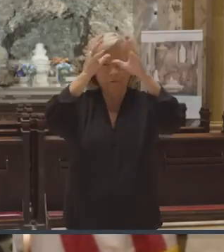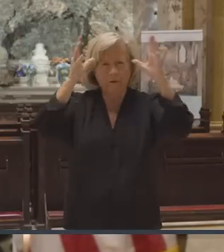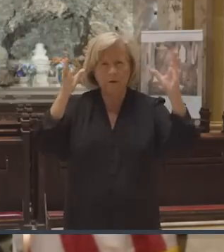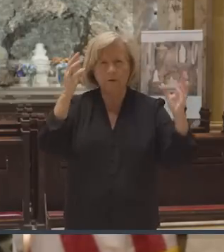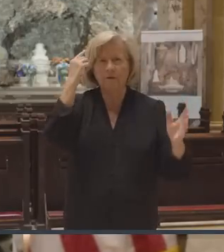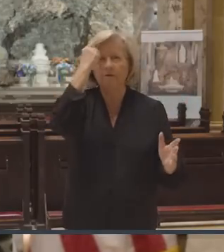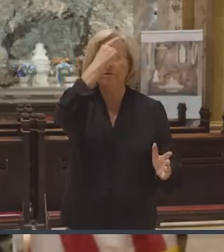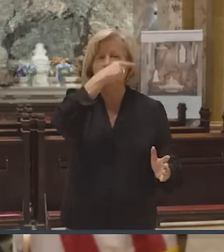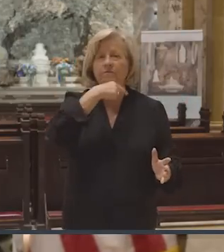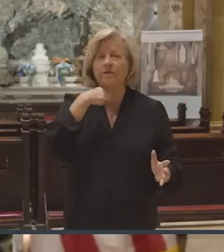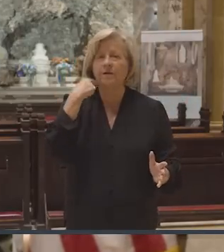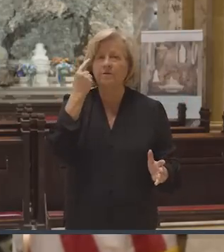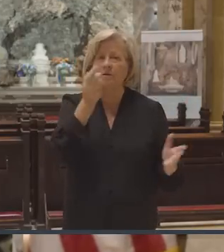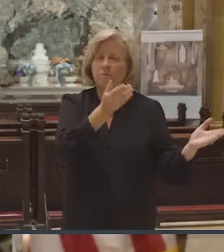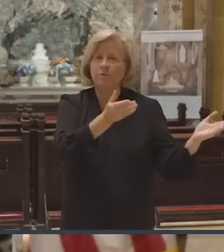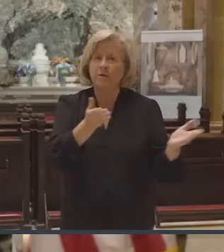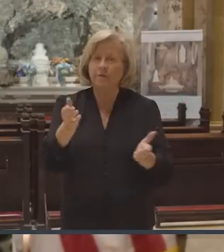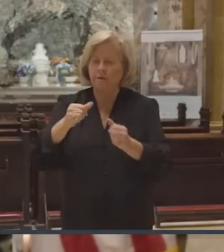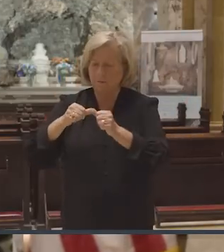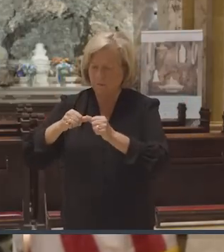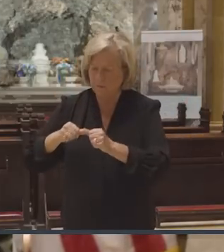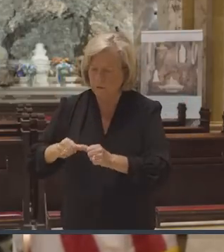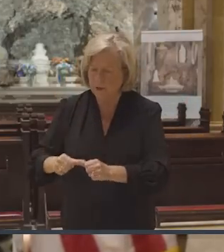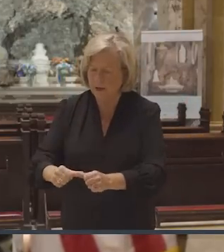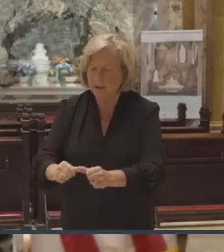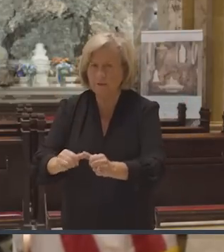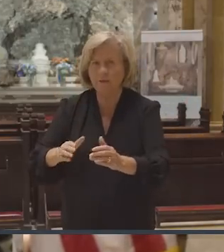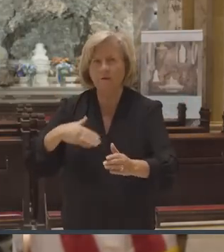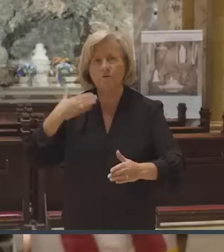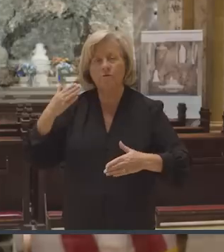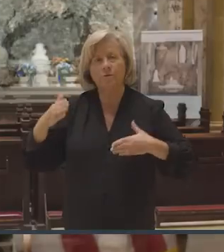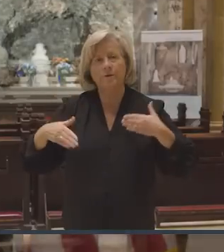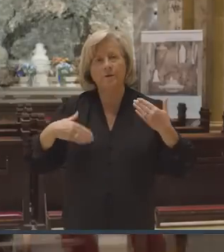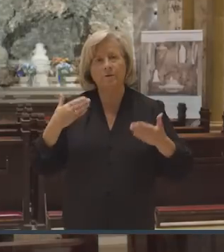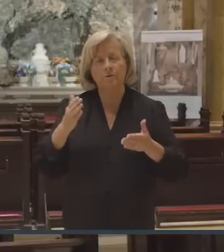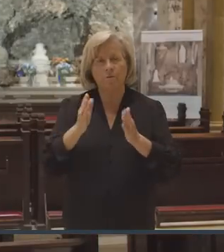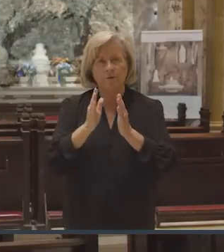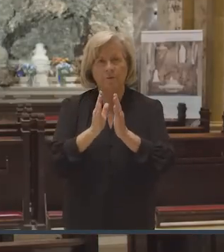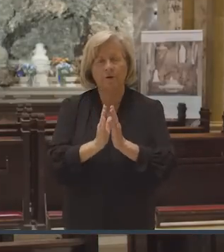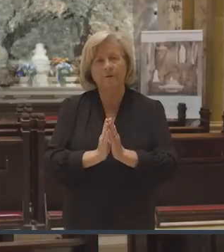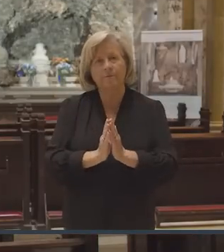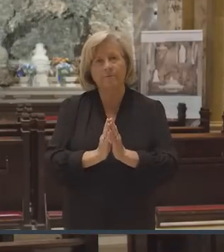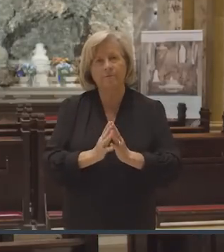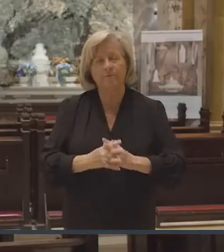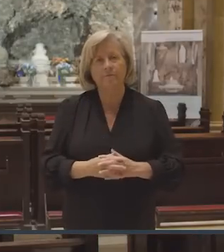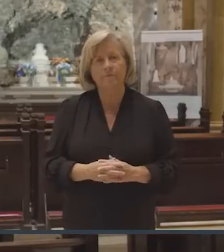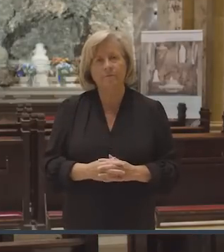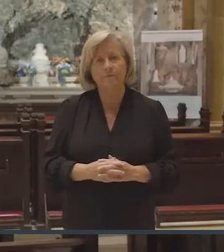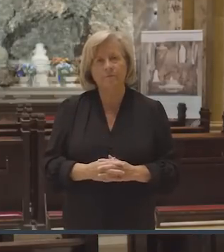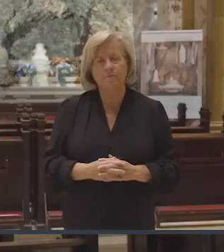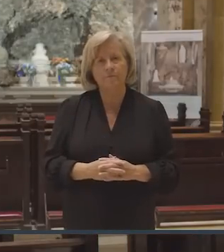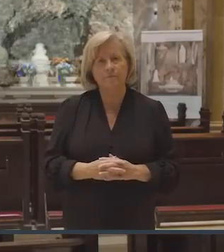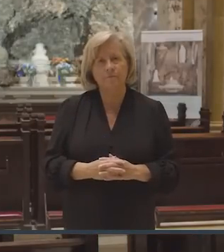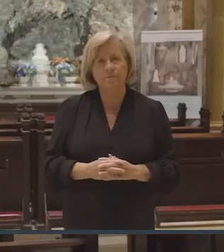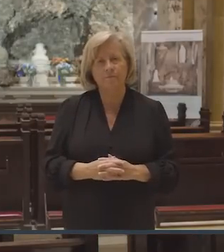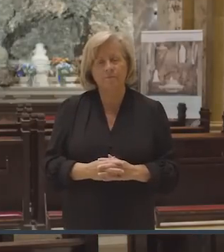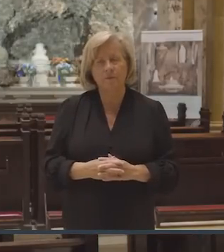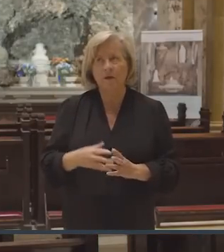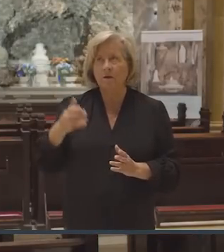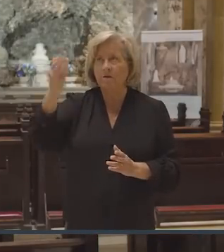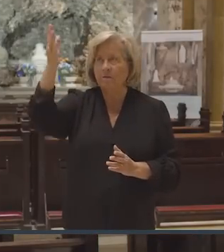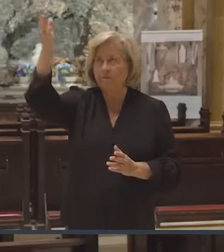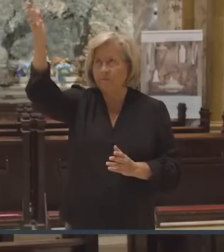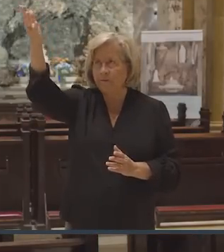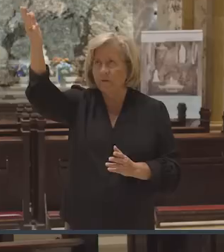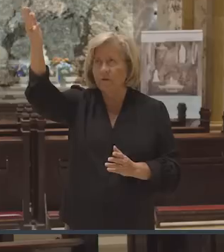and bring them lasting joy. Let us pray to the Lord. Lord, hear our prayer. Gracious Father,